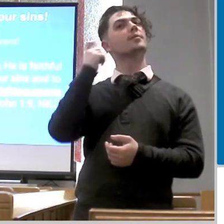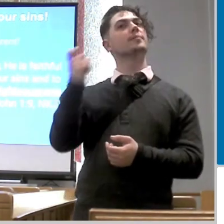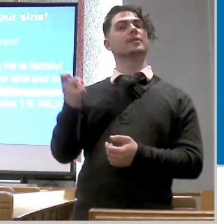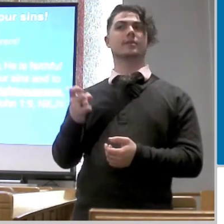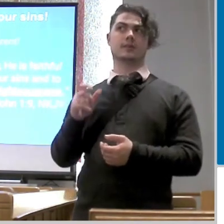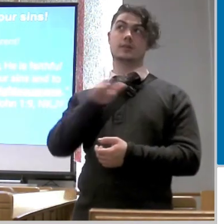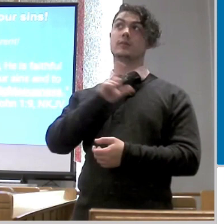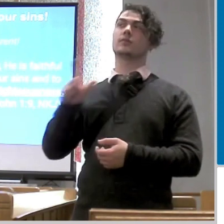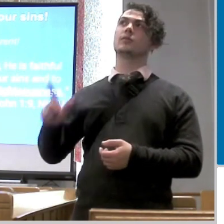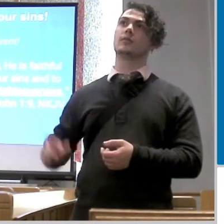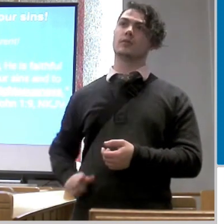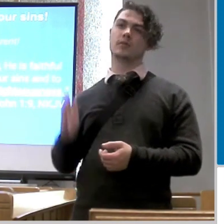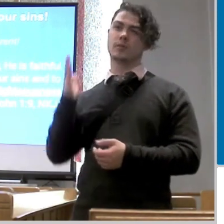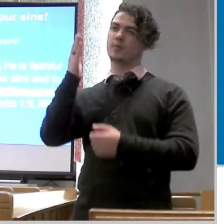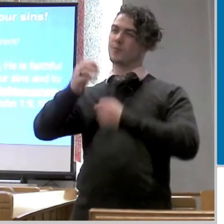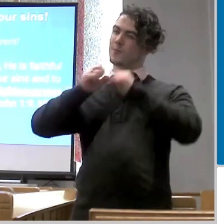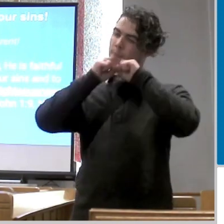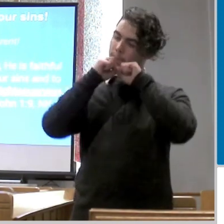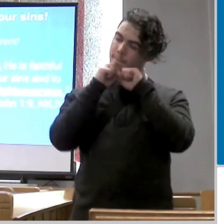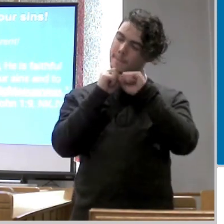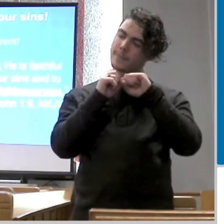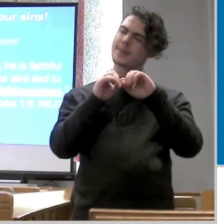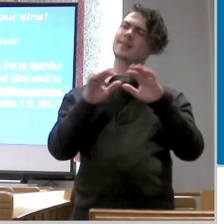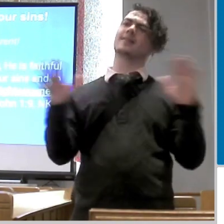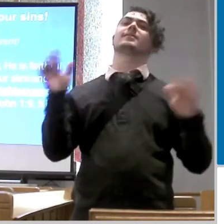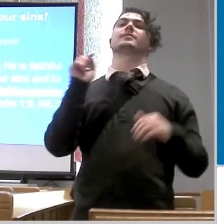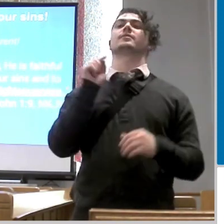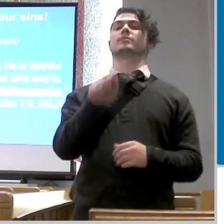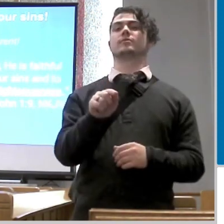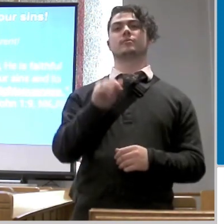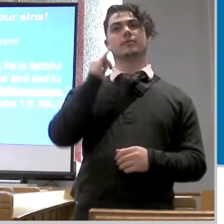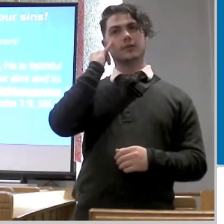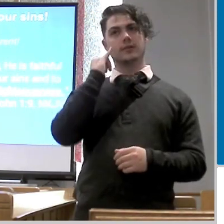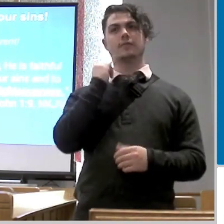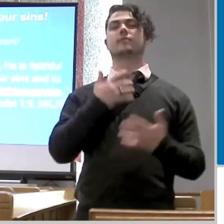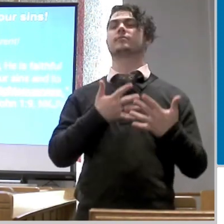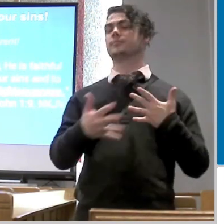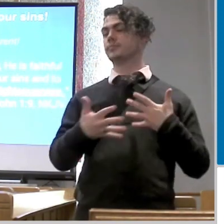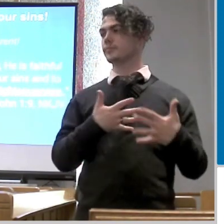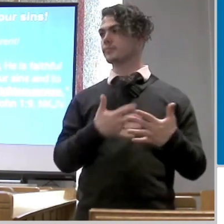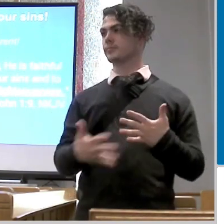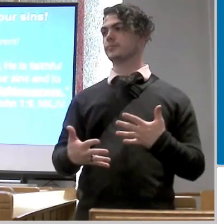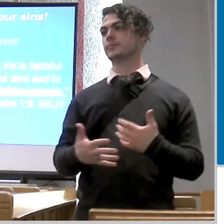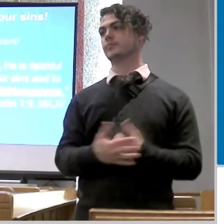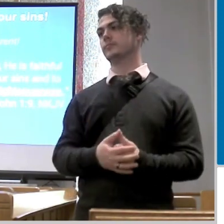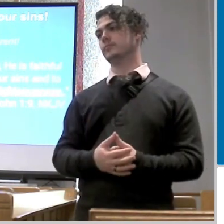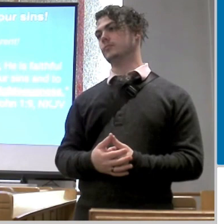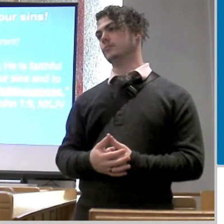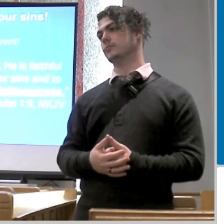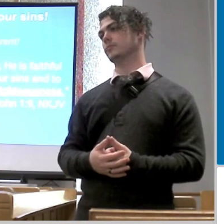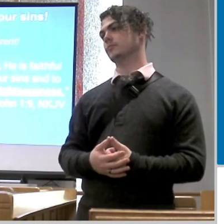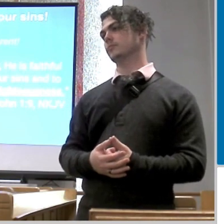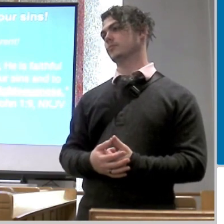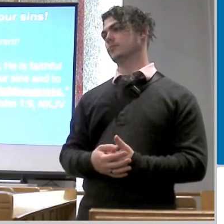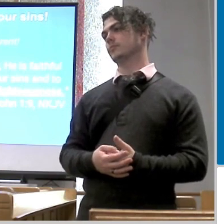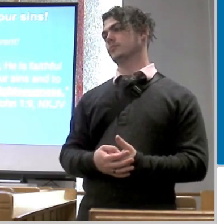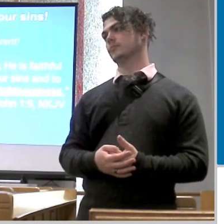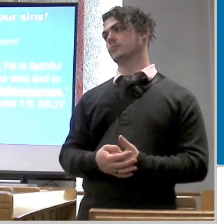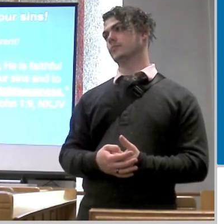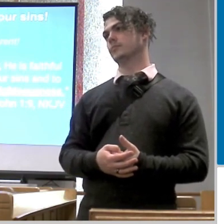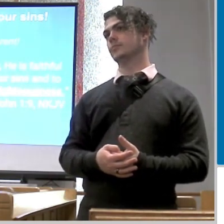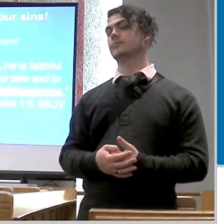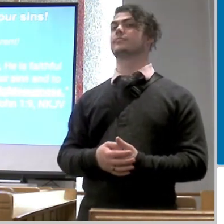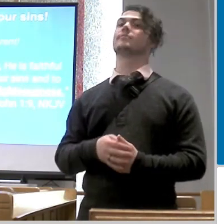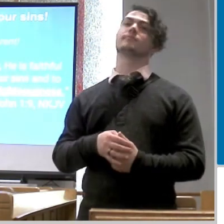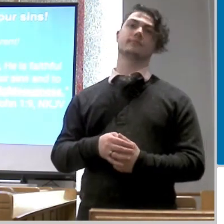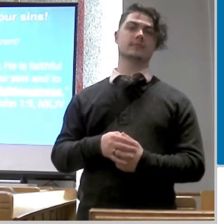that the lord is going to bless me he's going to bless that transparency now caveat disclaimer you know be